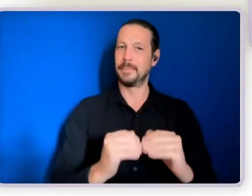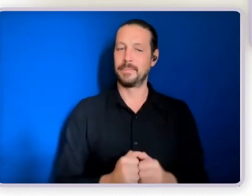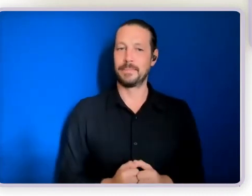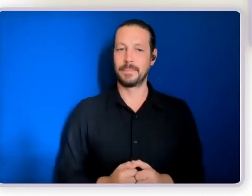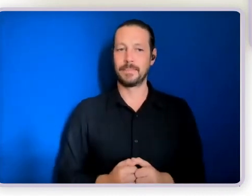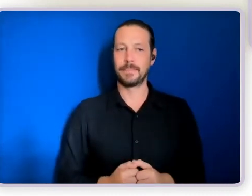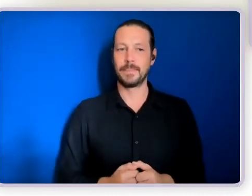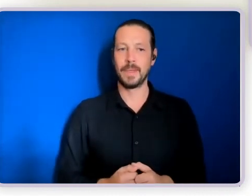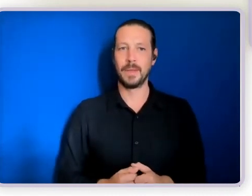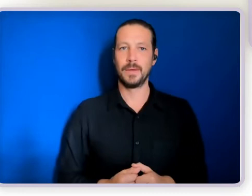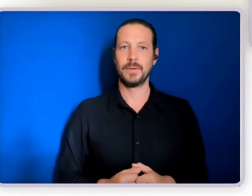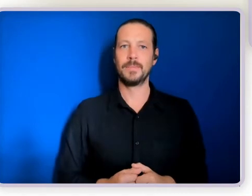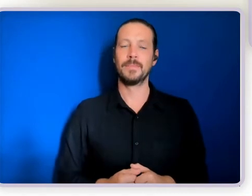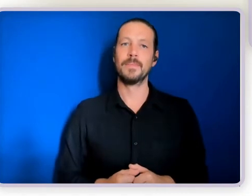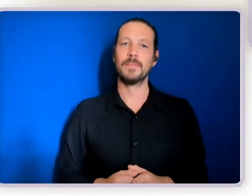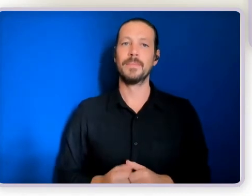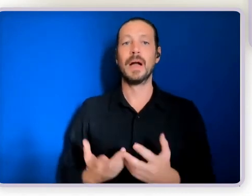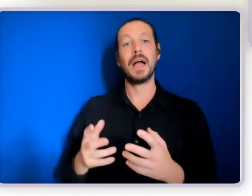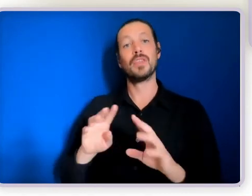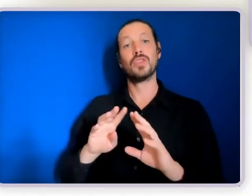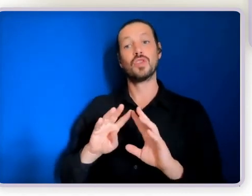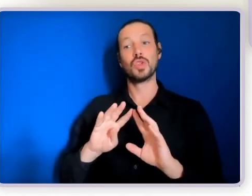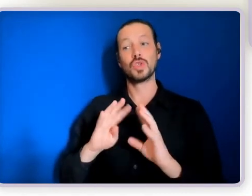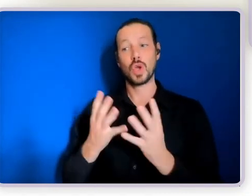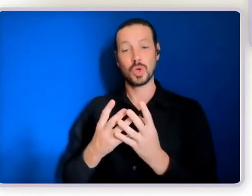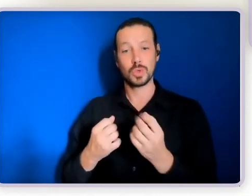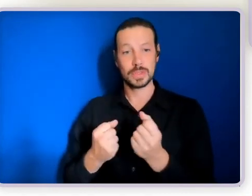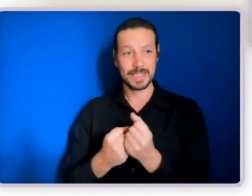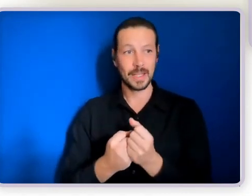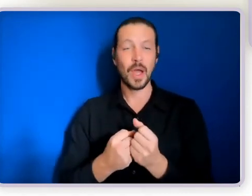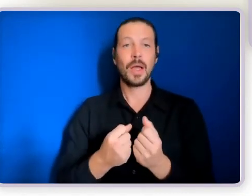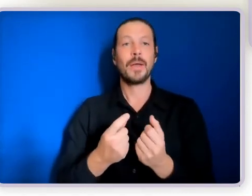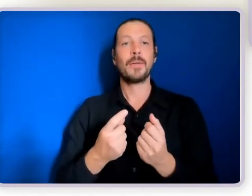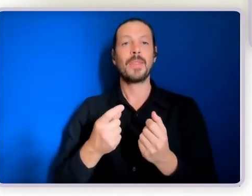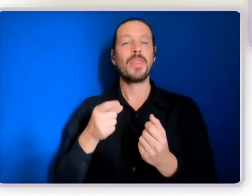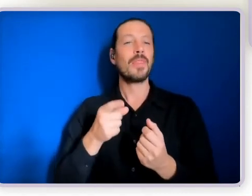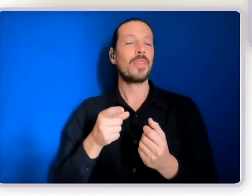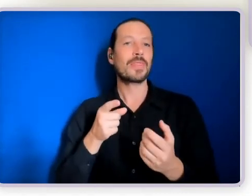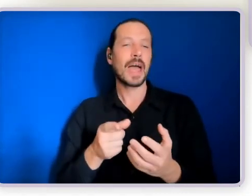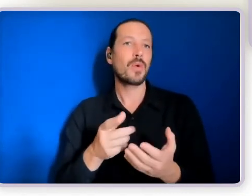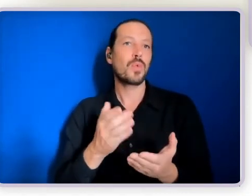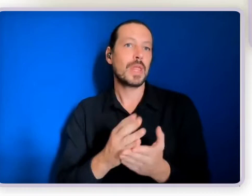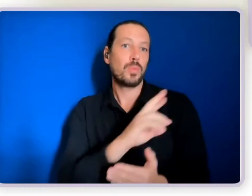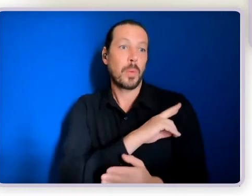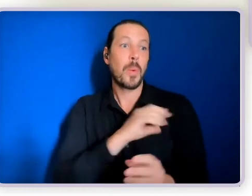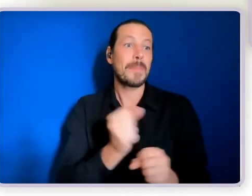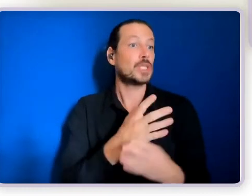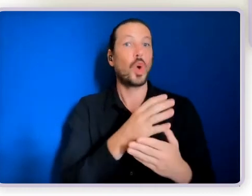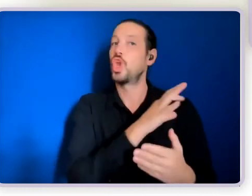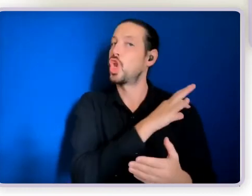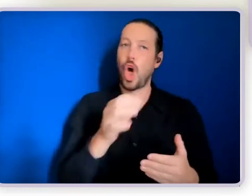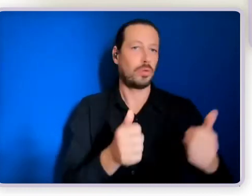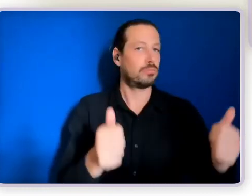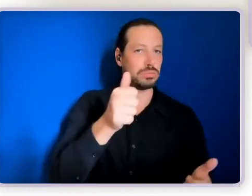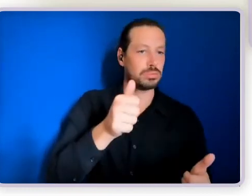the decisions that they help a person make would be to counter that devaluation as I've talked about to create valued and meaningful life and